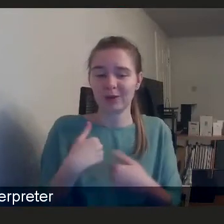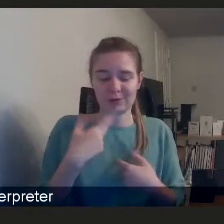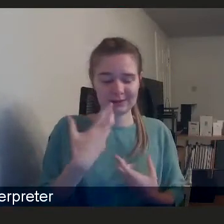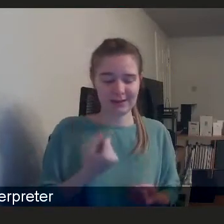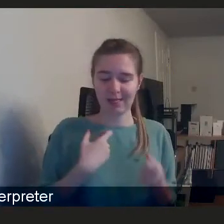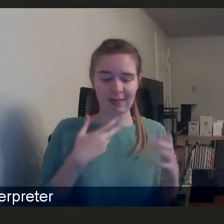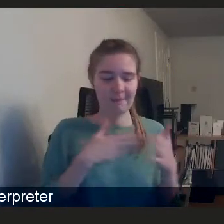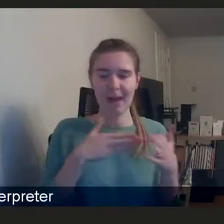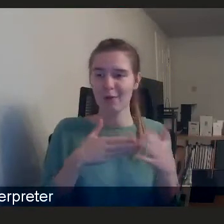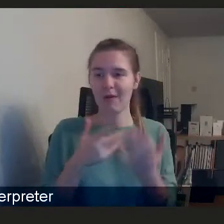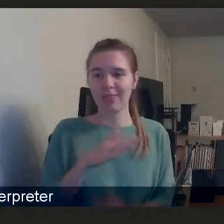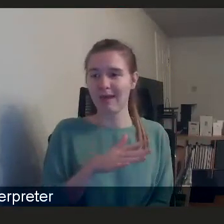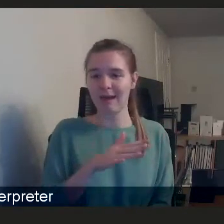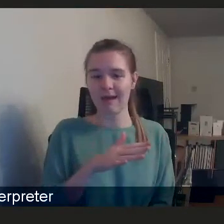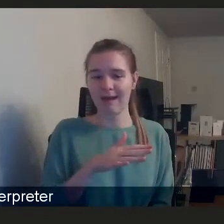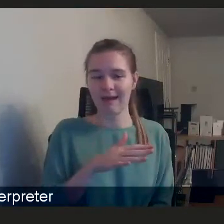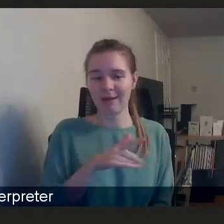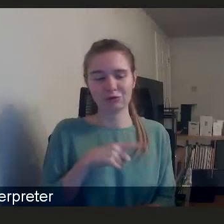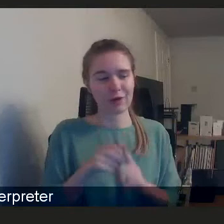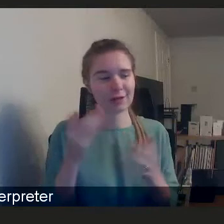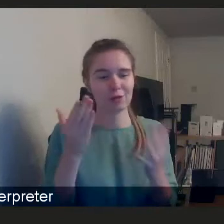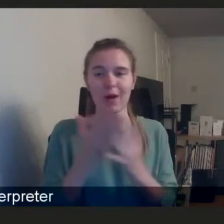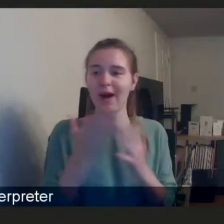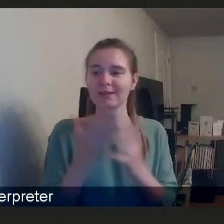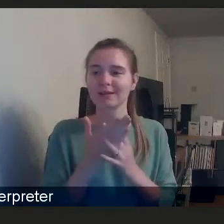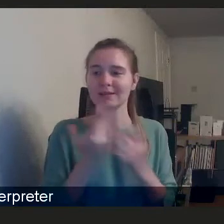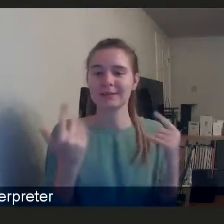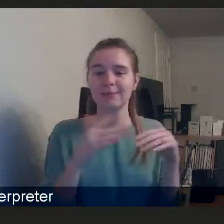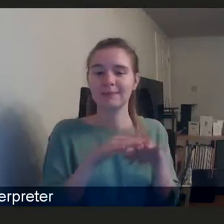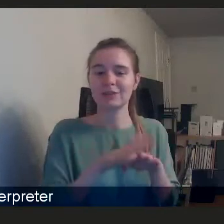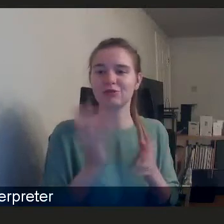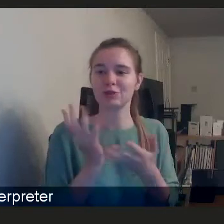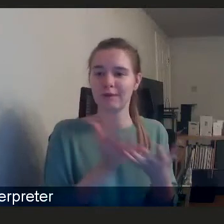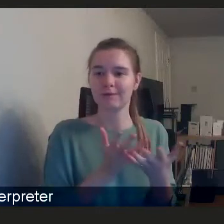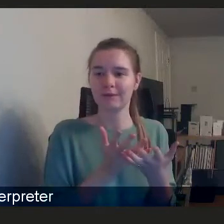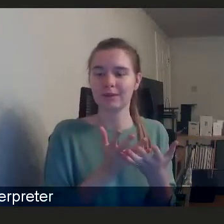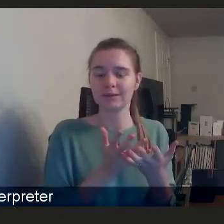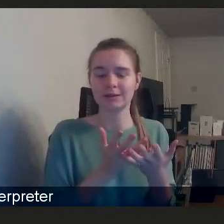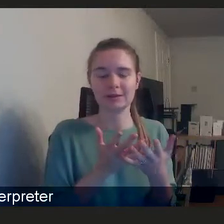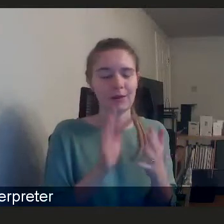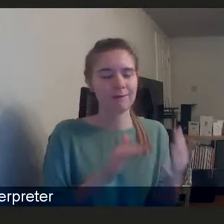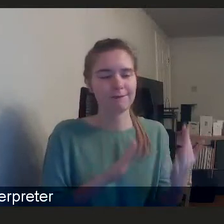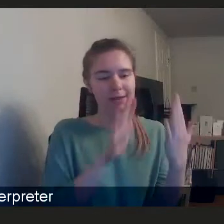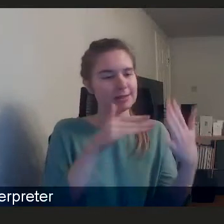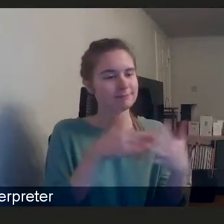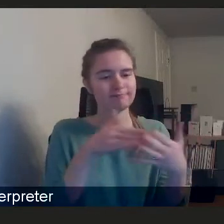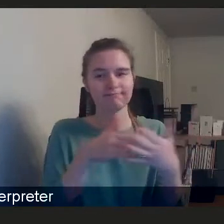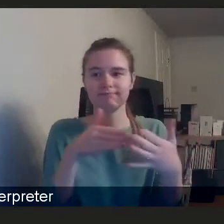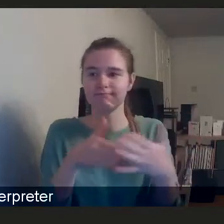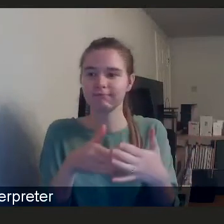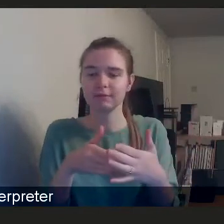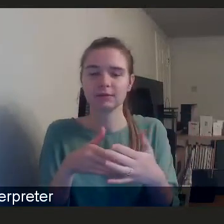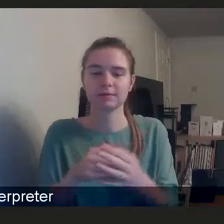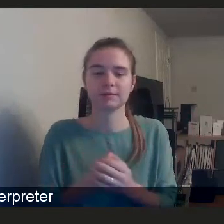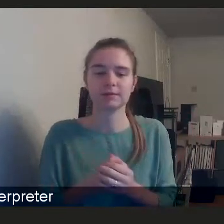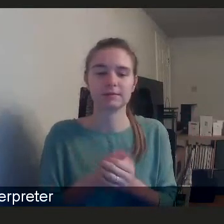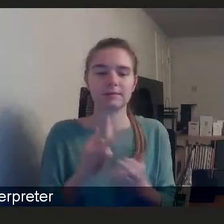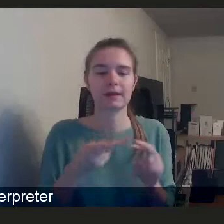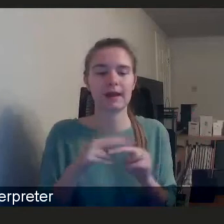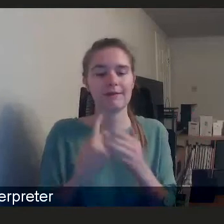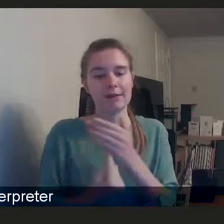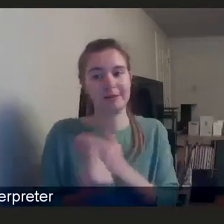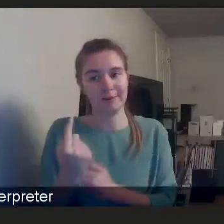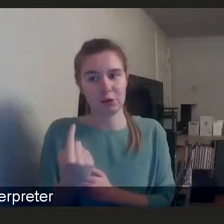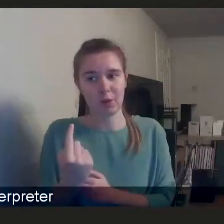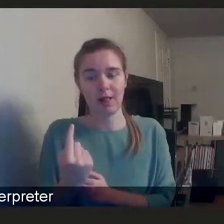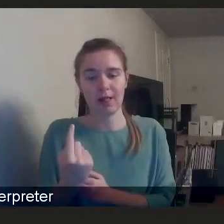in being able to access the mainstream. And if an individual is able